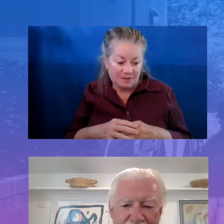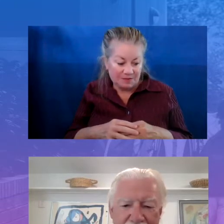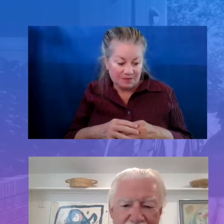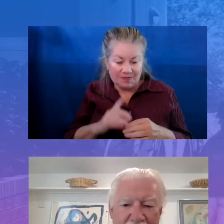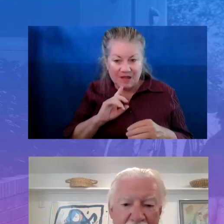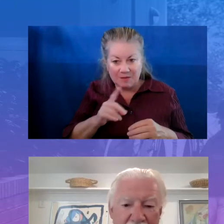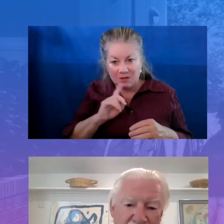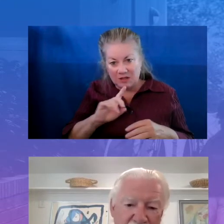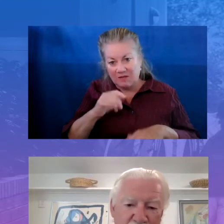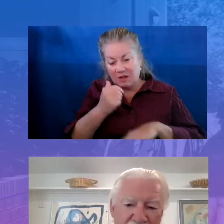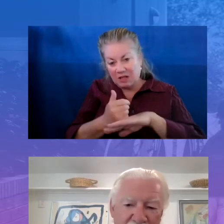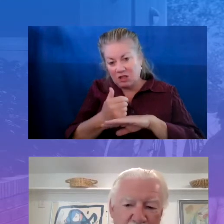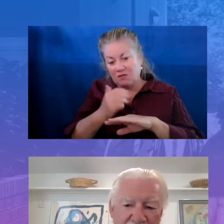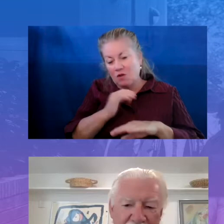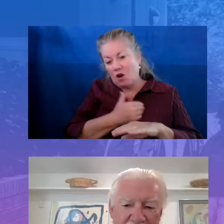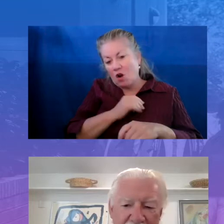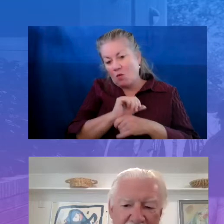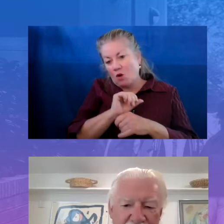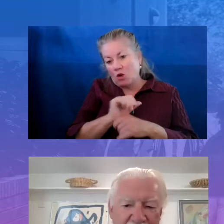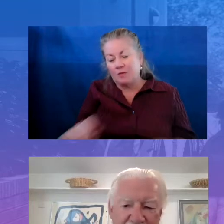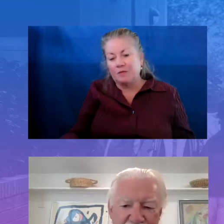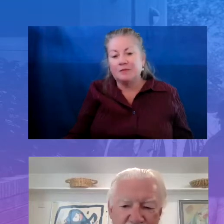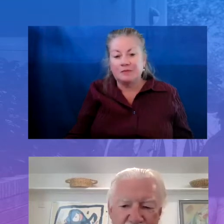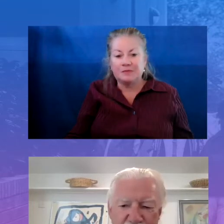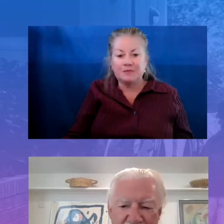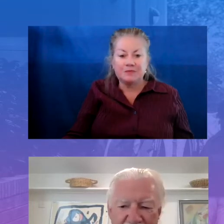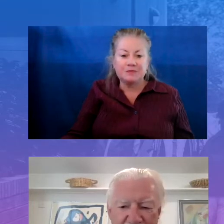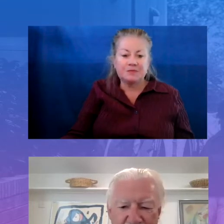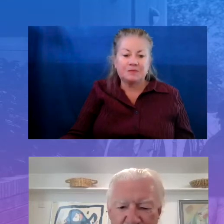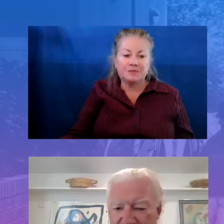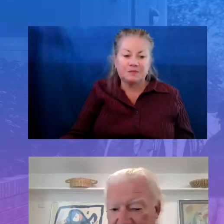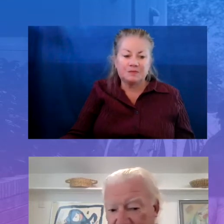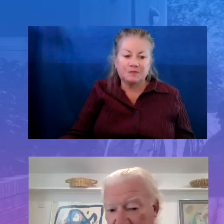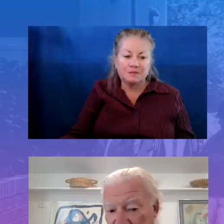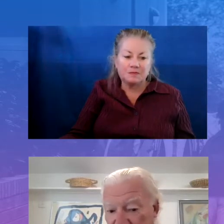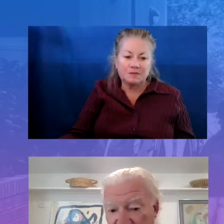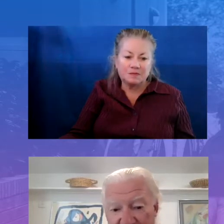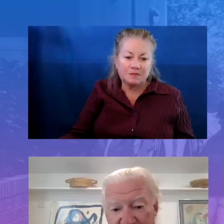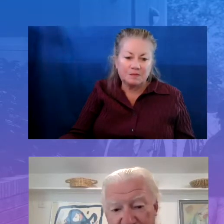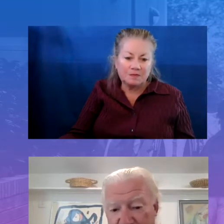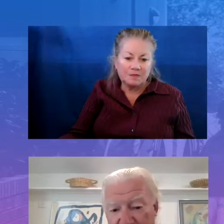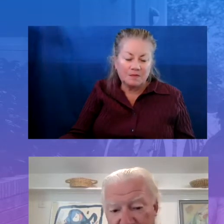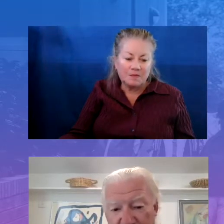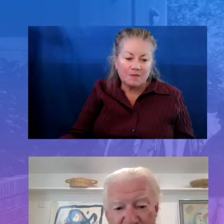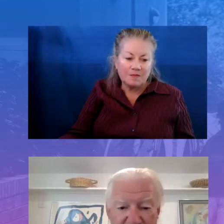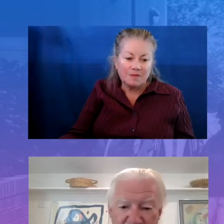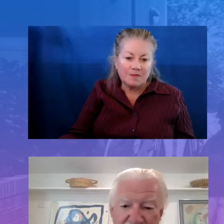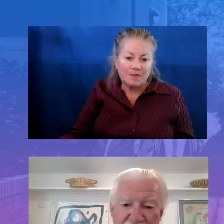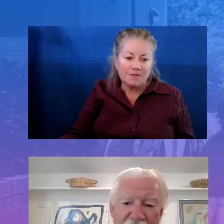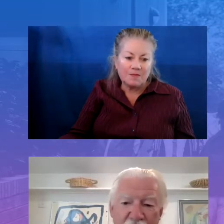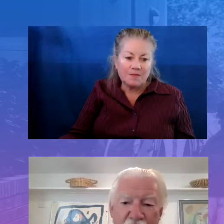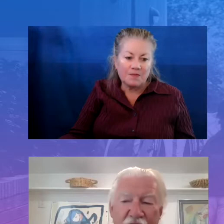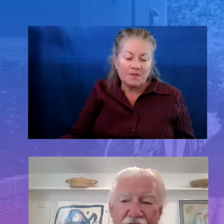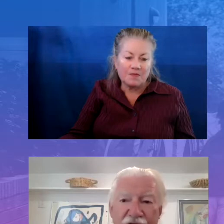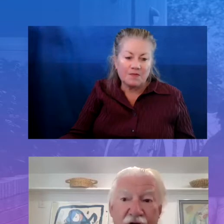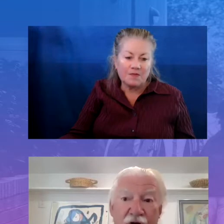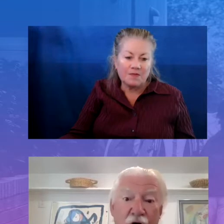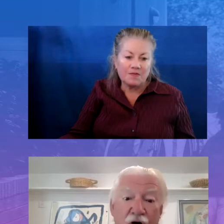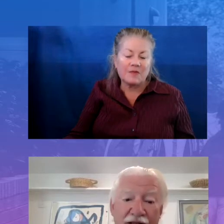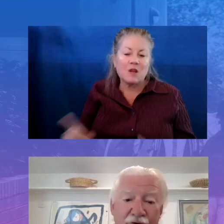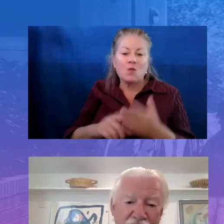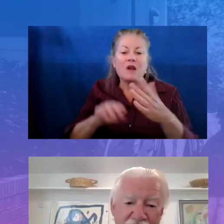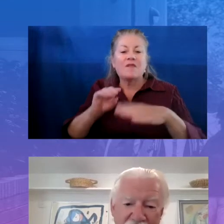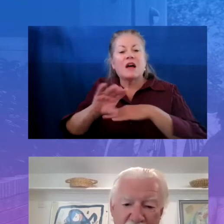our work. Very quickly, what advice would you have for states or school districts or nonprofits